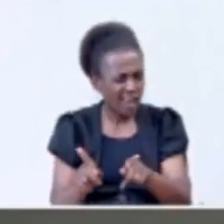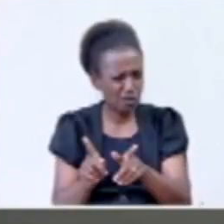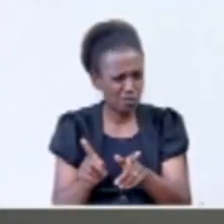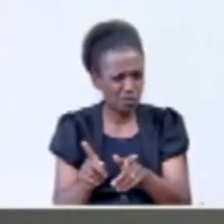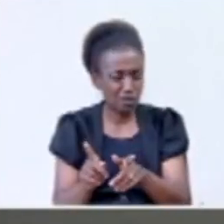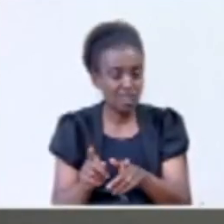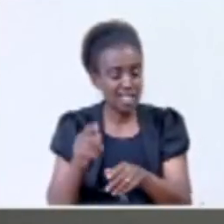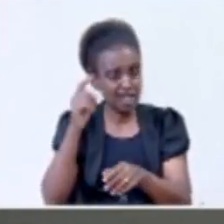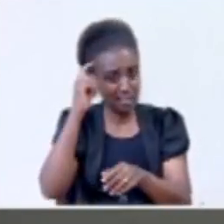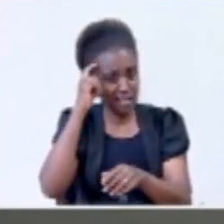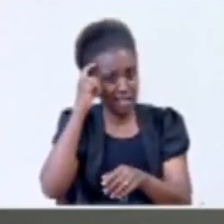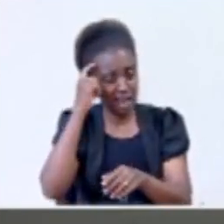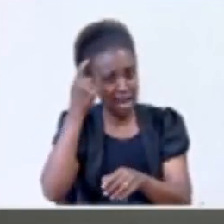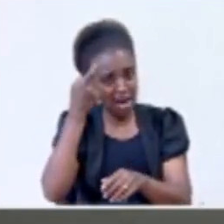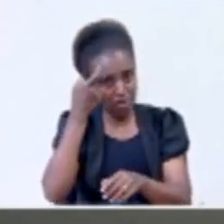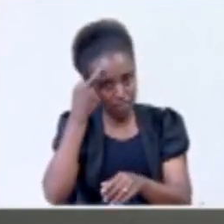the government of